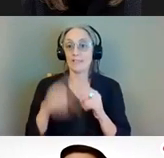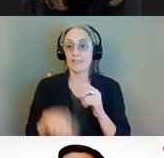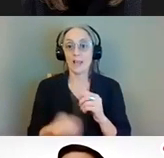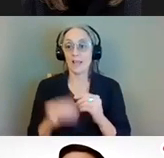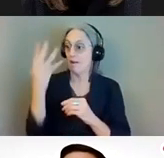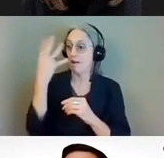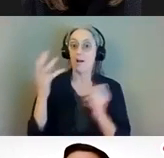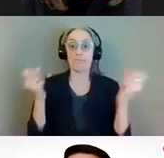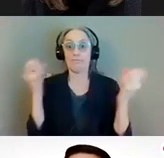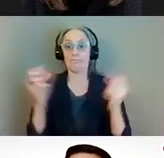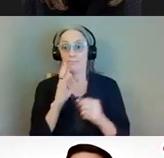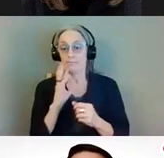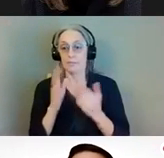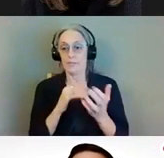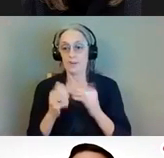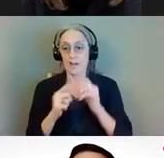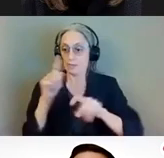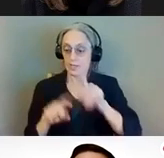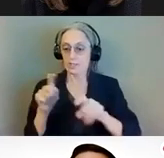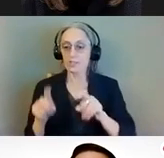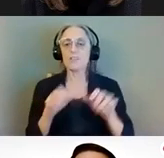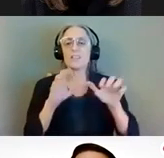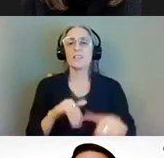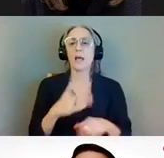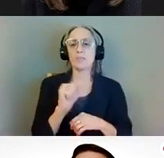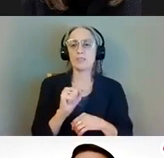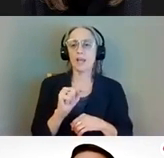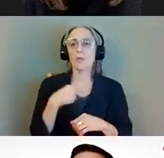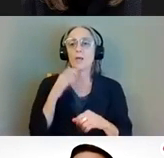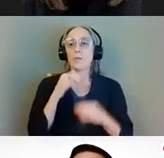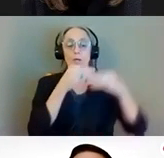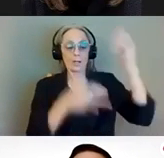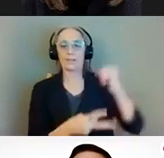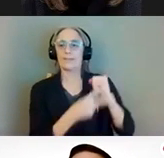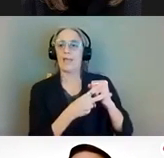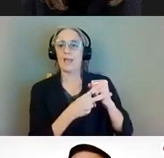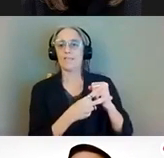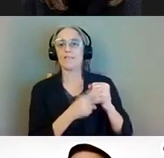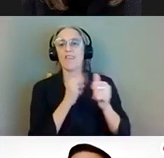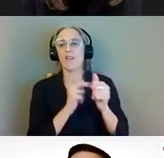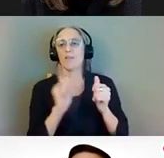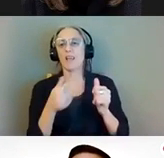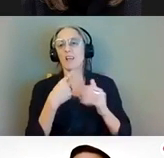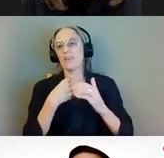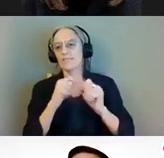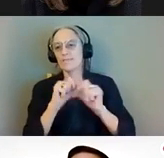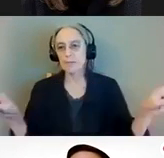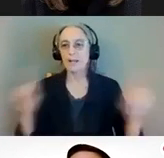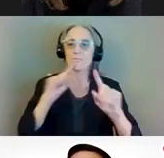chats so that we can follow up with those uh for each one so uh i have the power and i will now